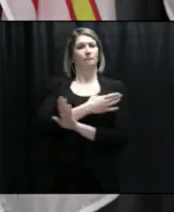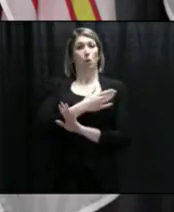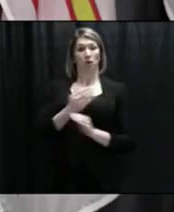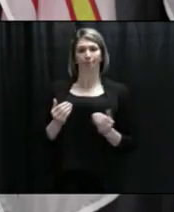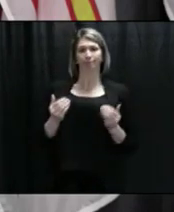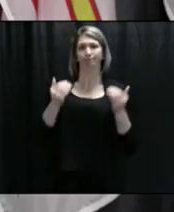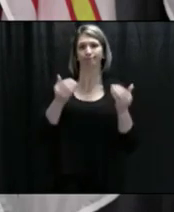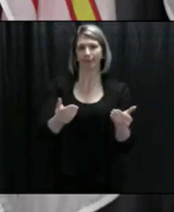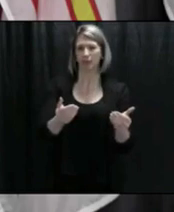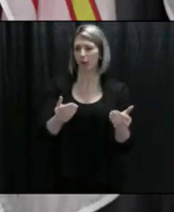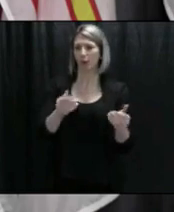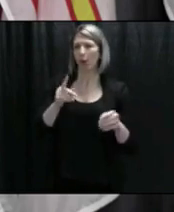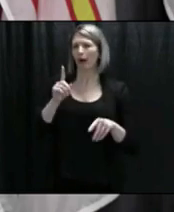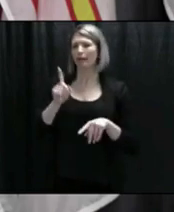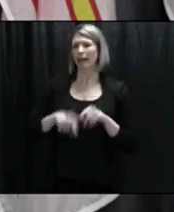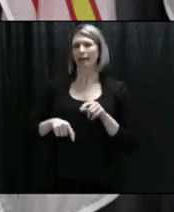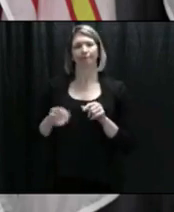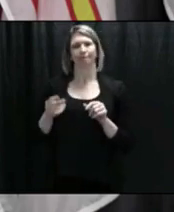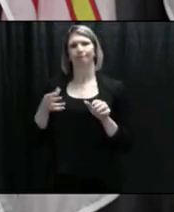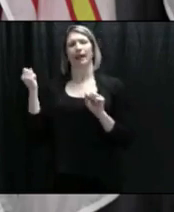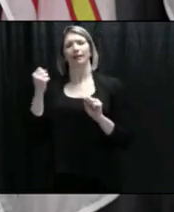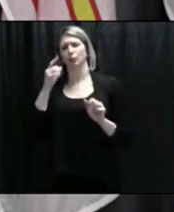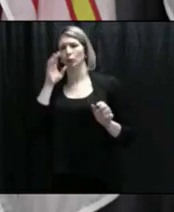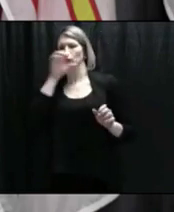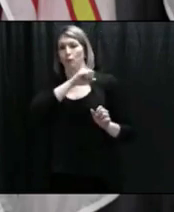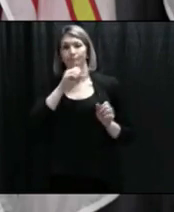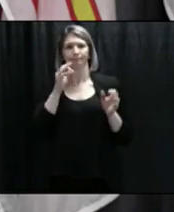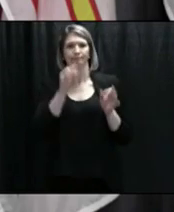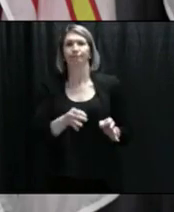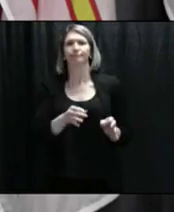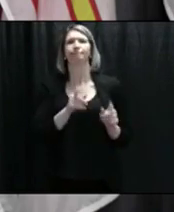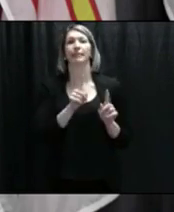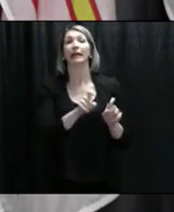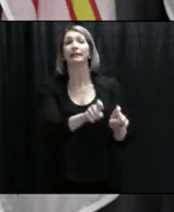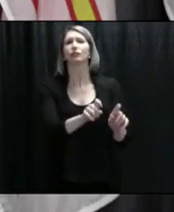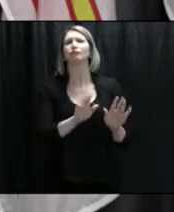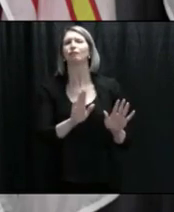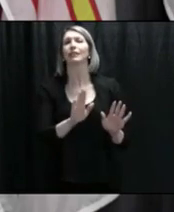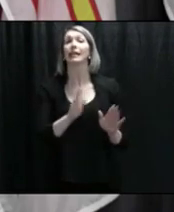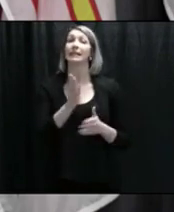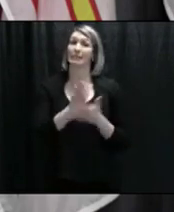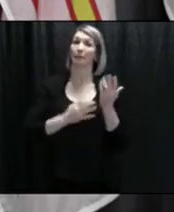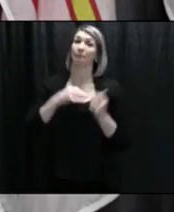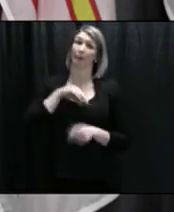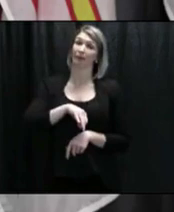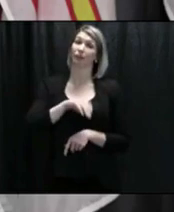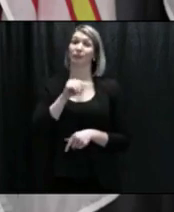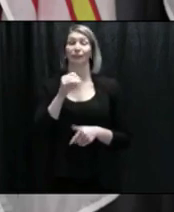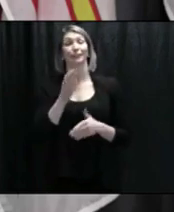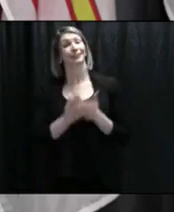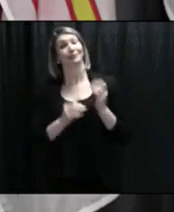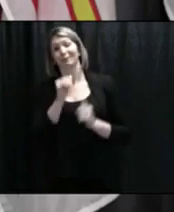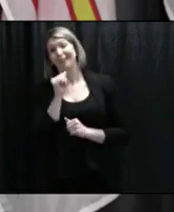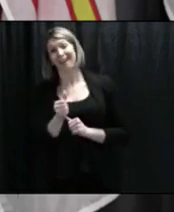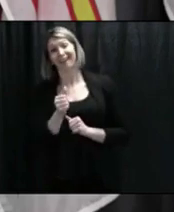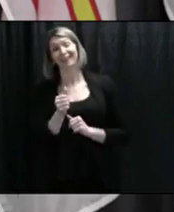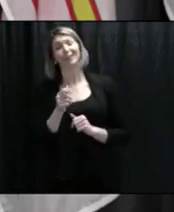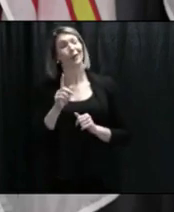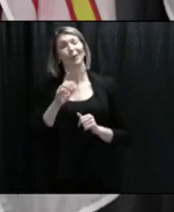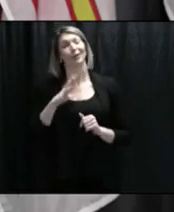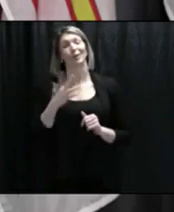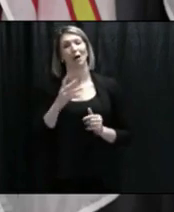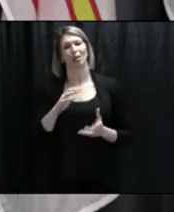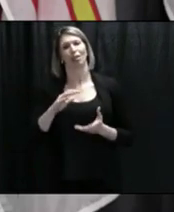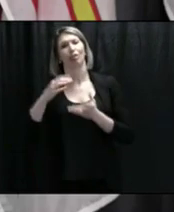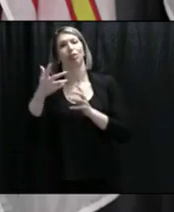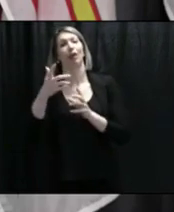And so sometimes it can be very helpful. And sometimes it can be not as beneficial because you could have false negatives out there as well. And indeed, a few